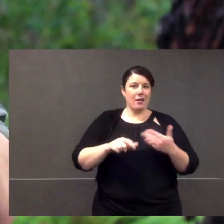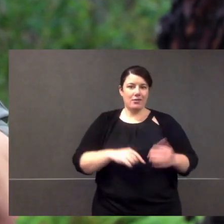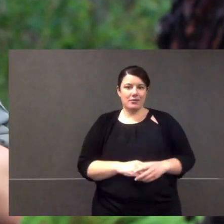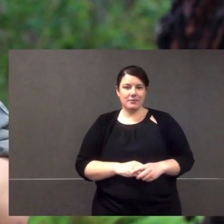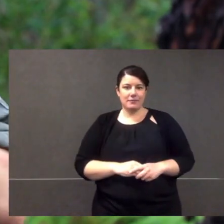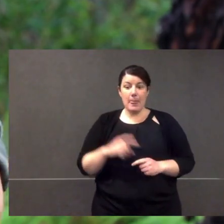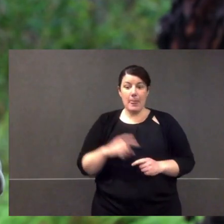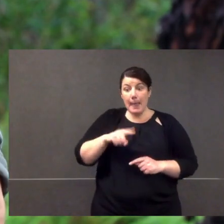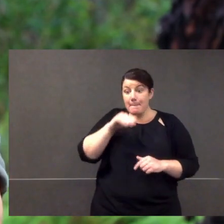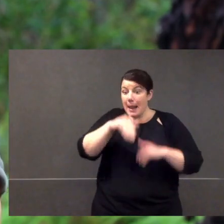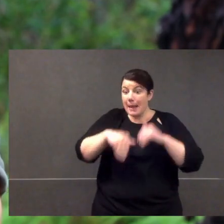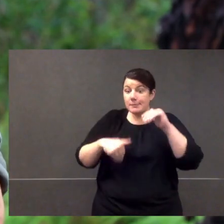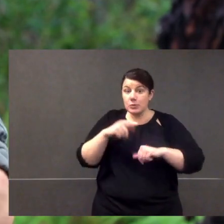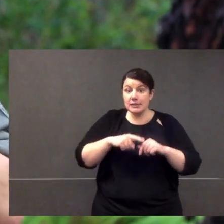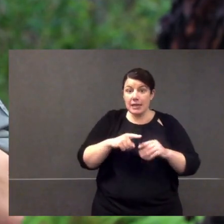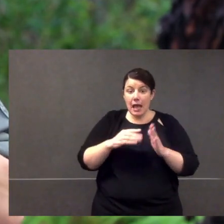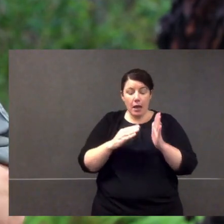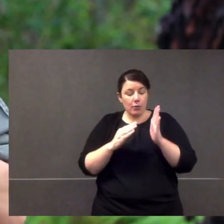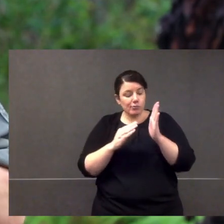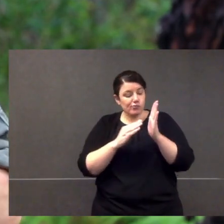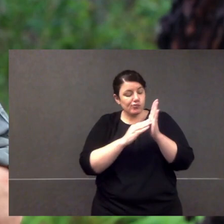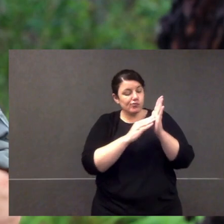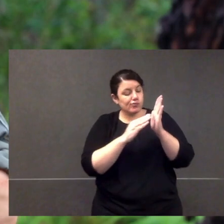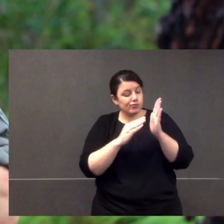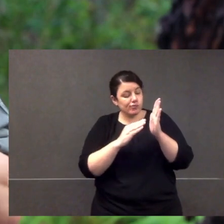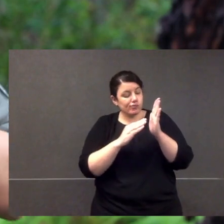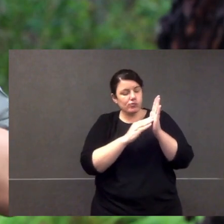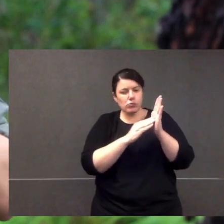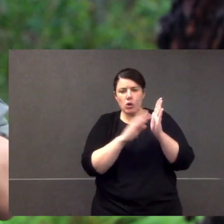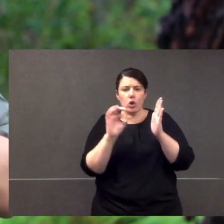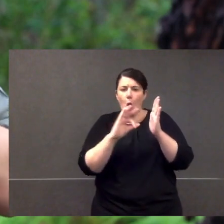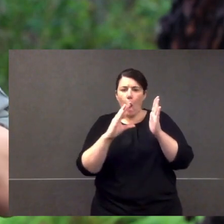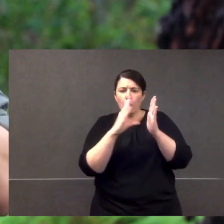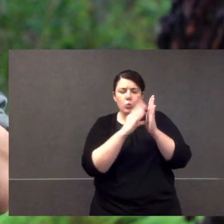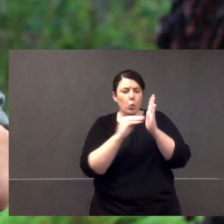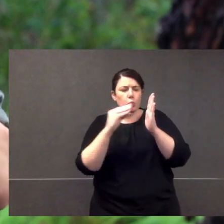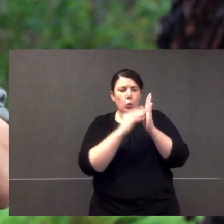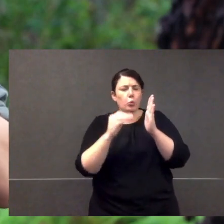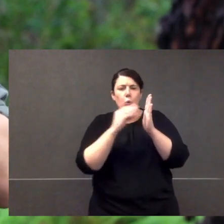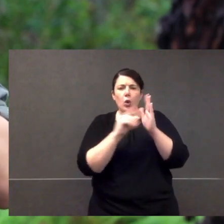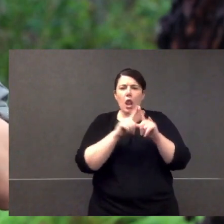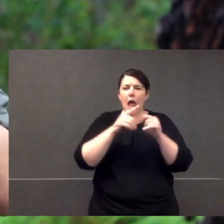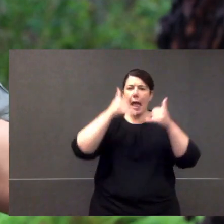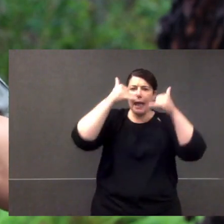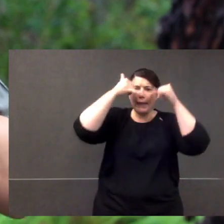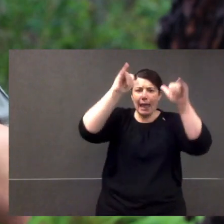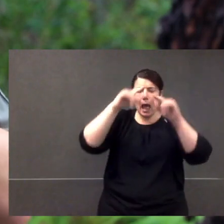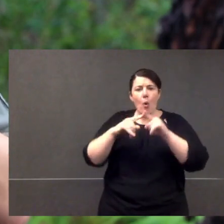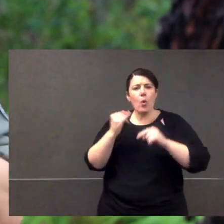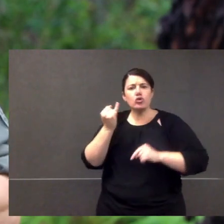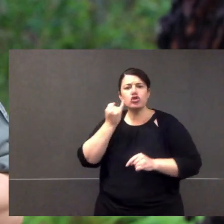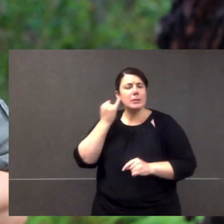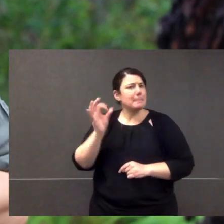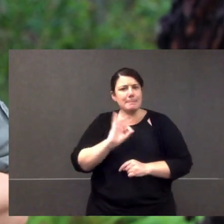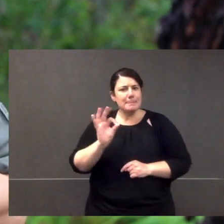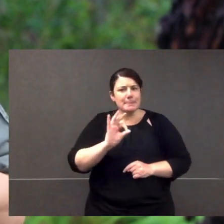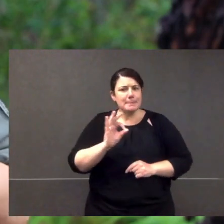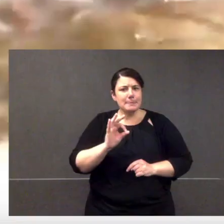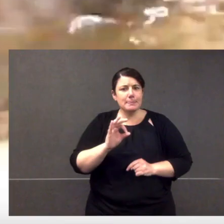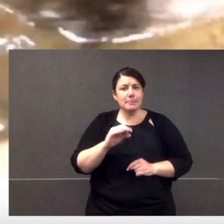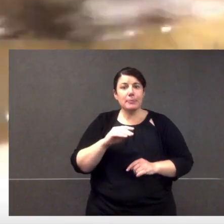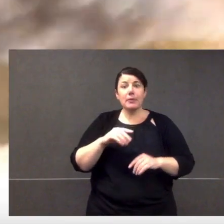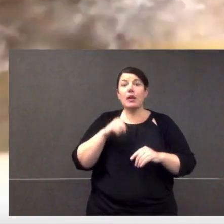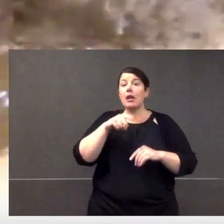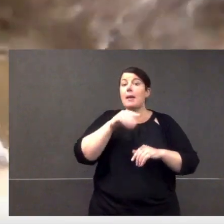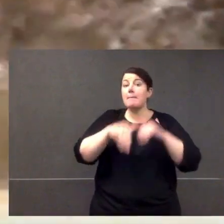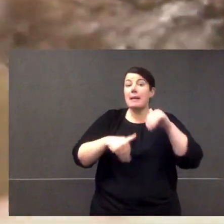eyes. They all come later. And that little platypus starts to push. And instead of suckling like a